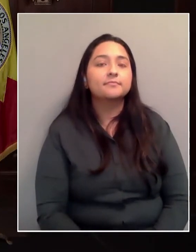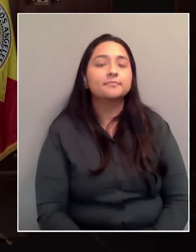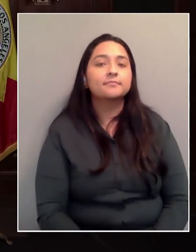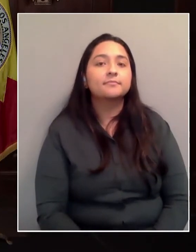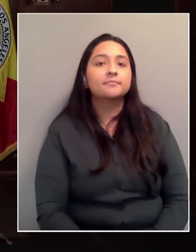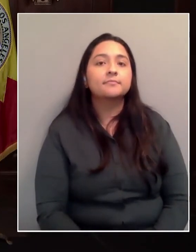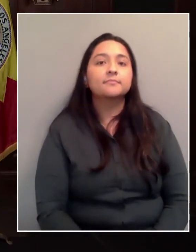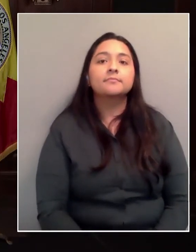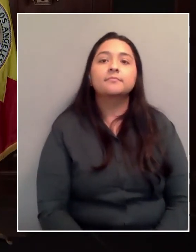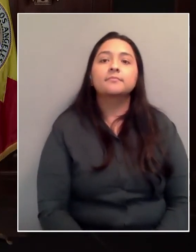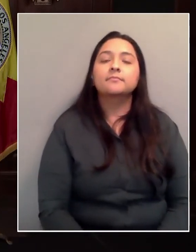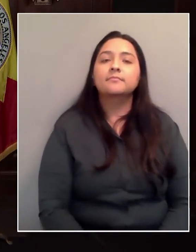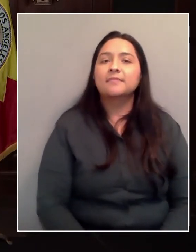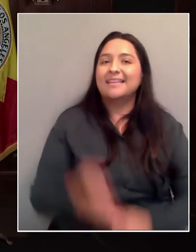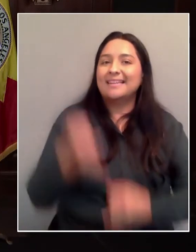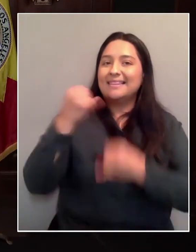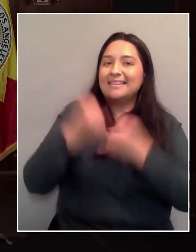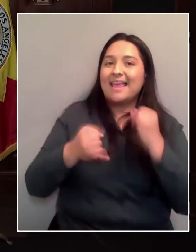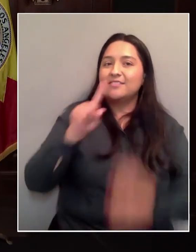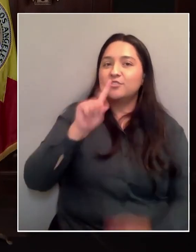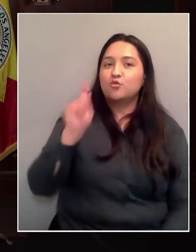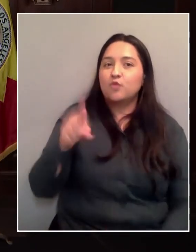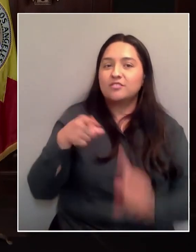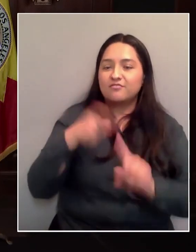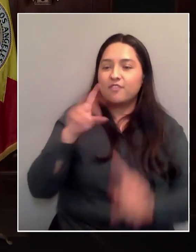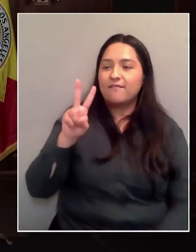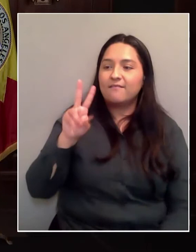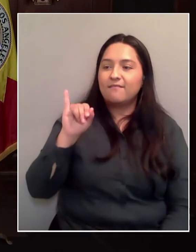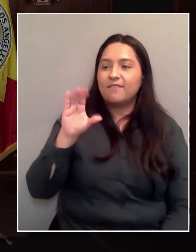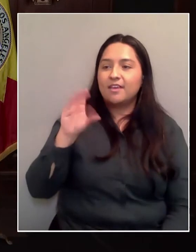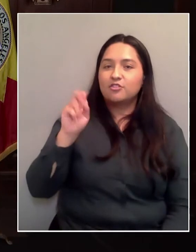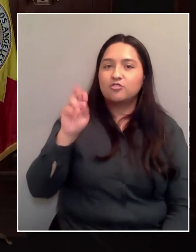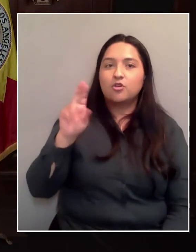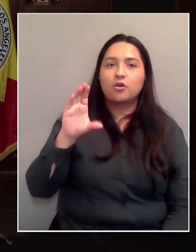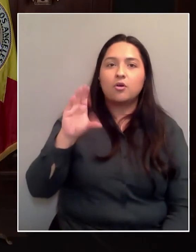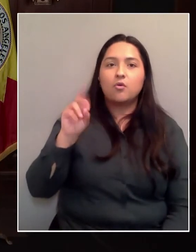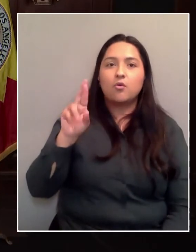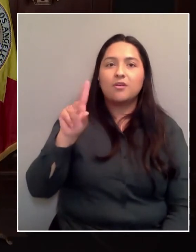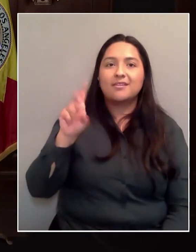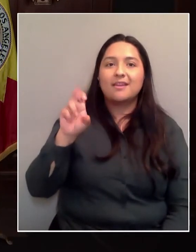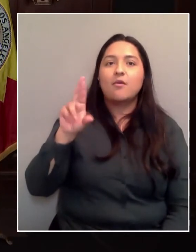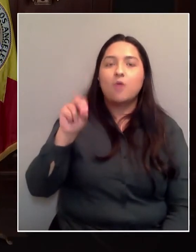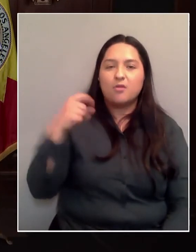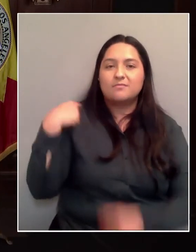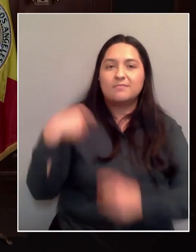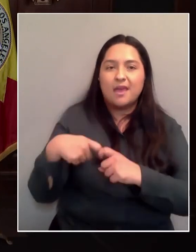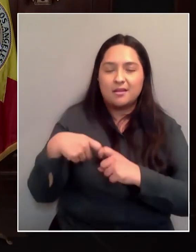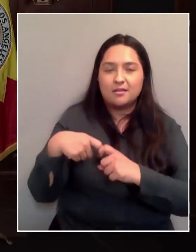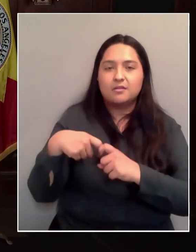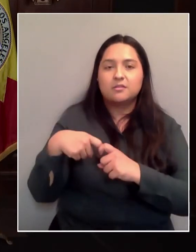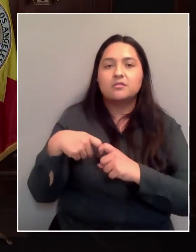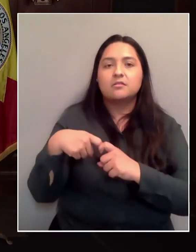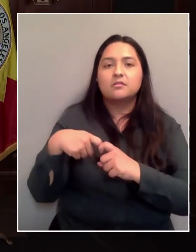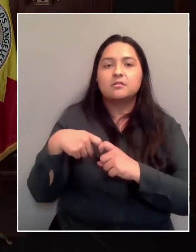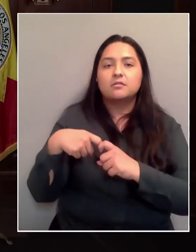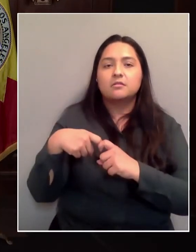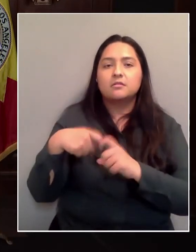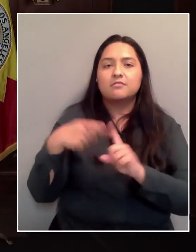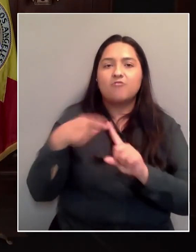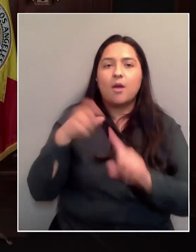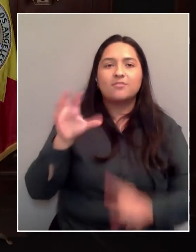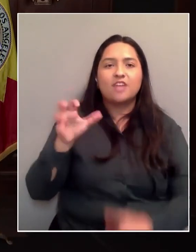Tonight's last question will be from Victor Cordero in Spanish from Australia Channel 62 Los Angeles.